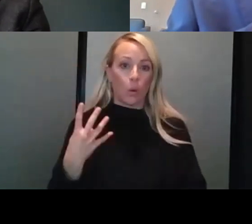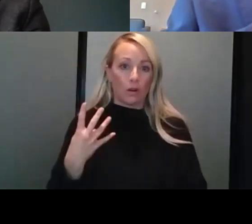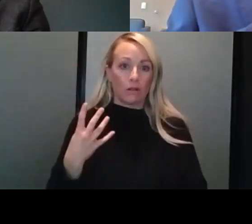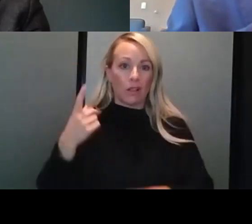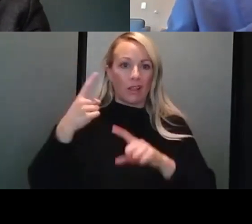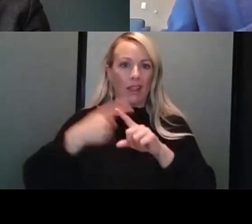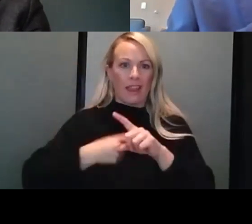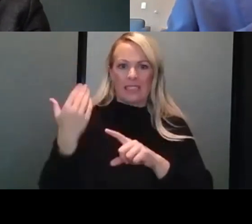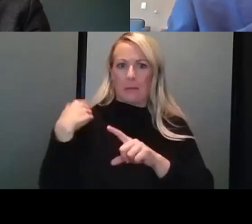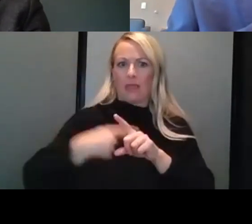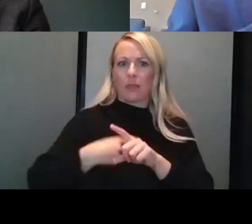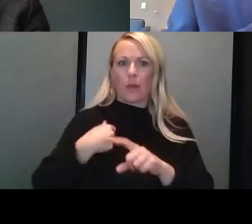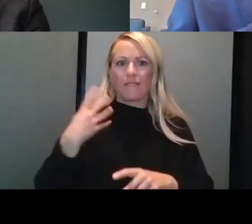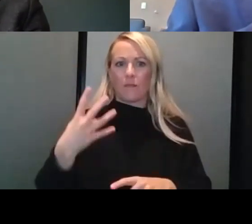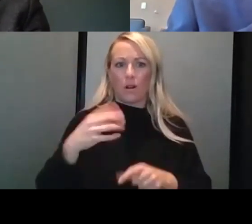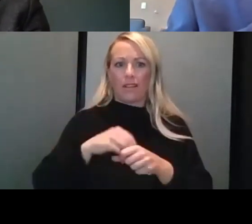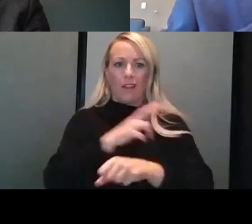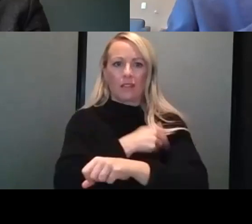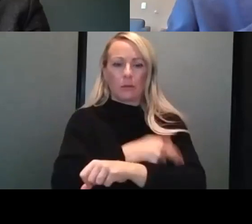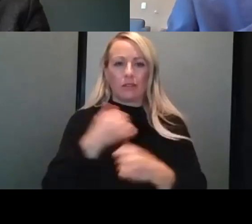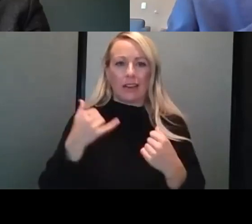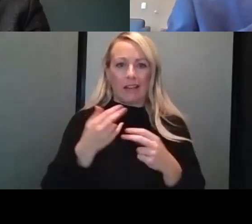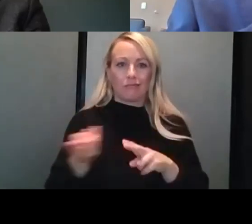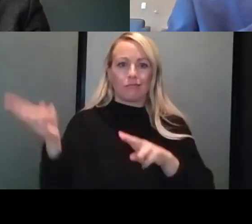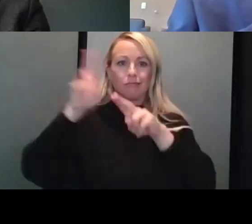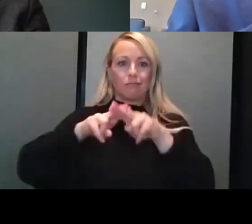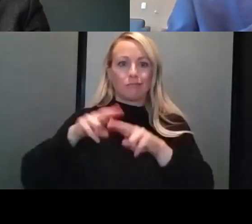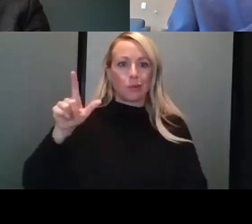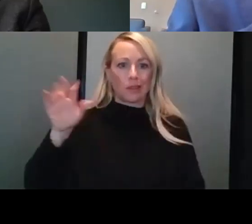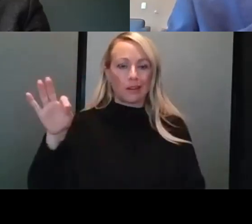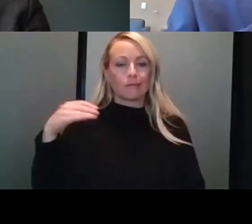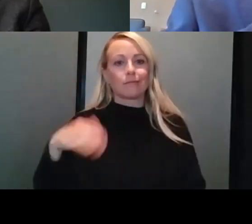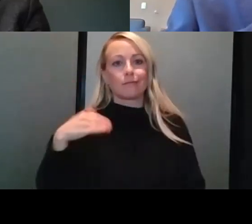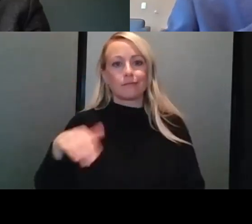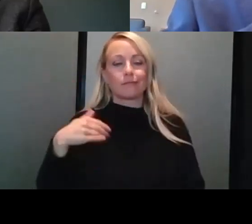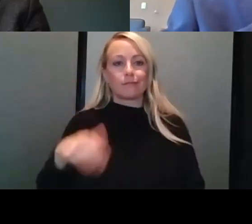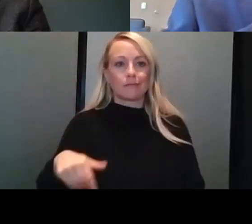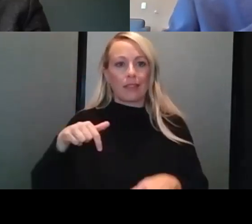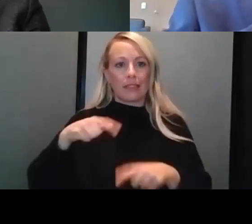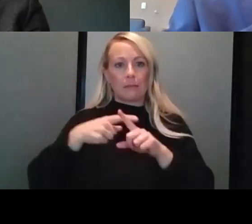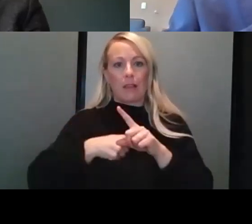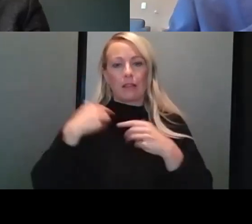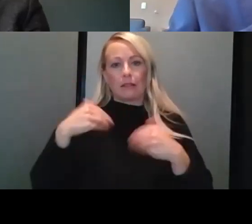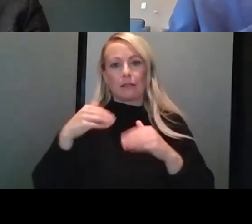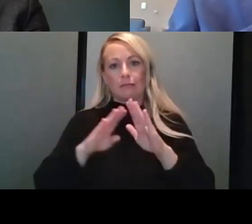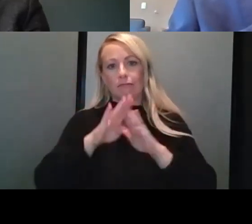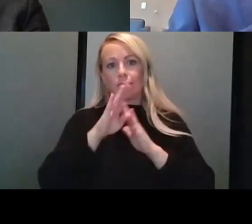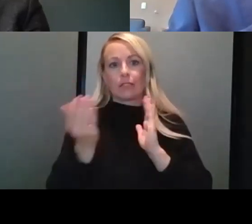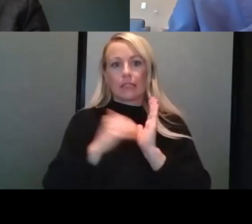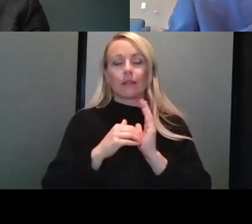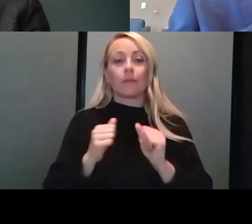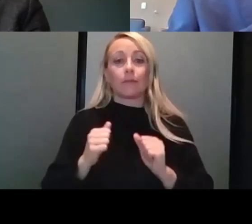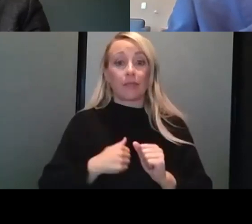-19 patients in our hospital. So obviously we've seen an increasing trend over the past month, the thing that I would report out